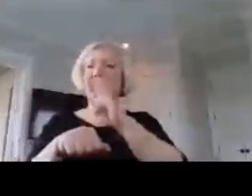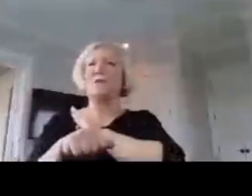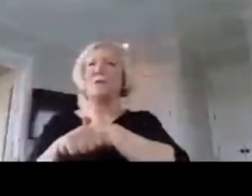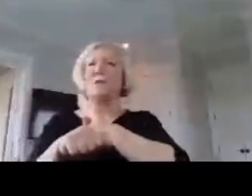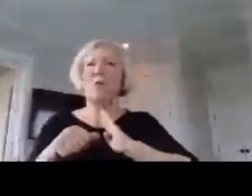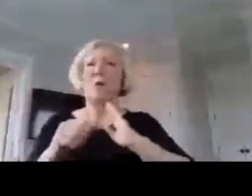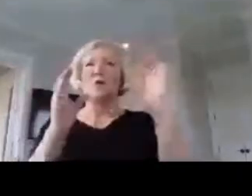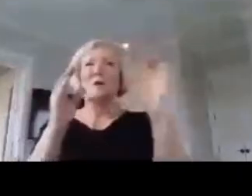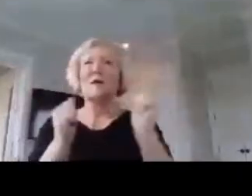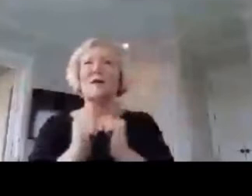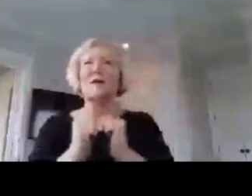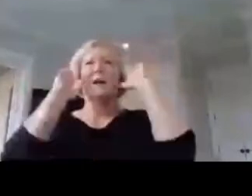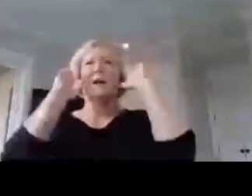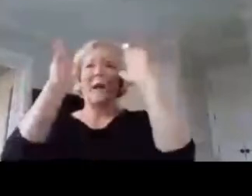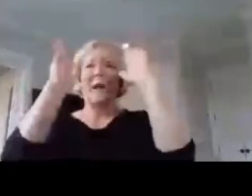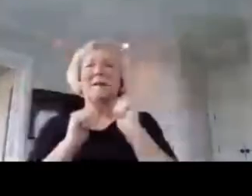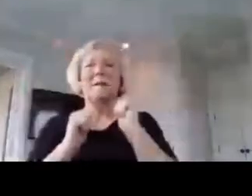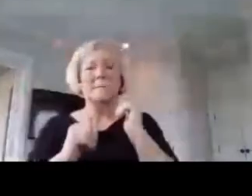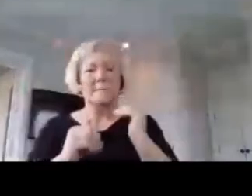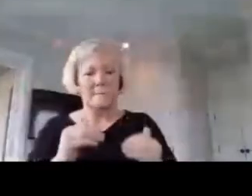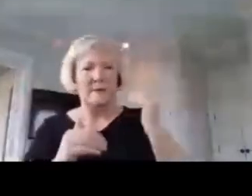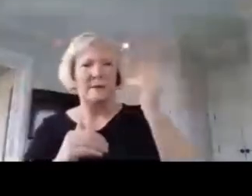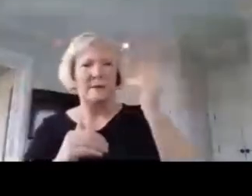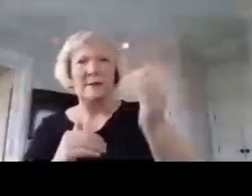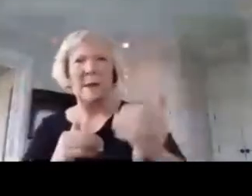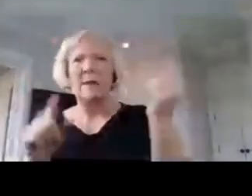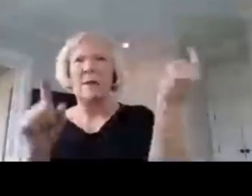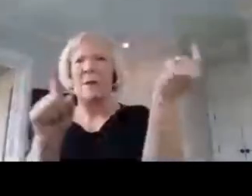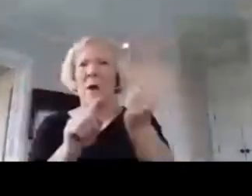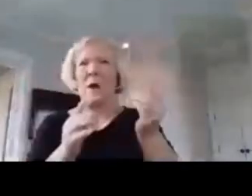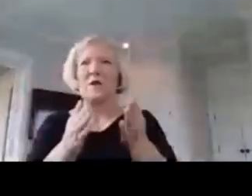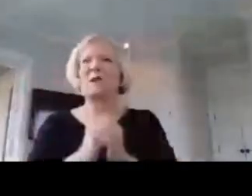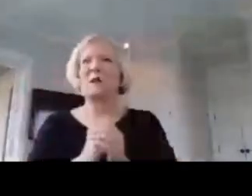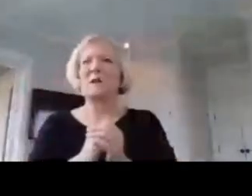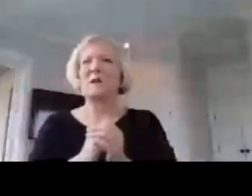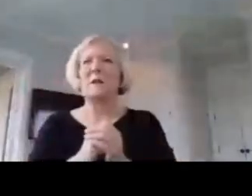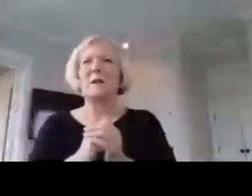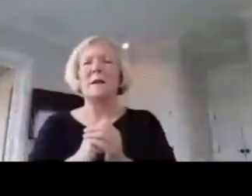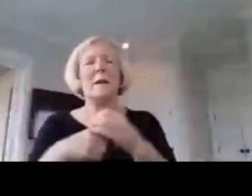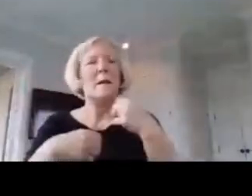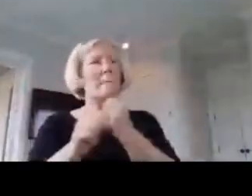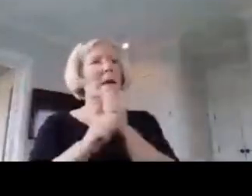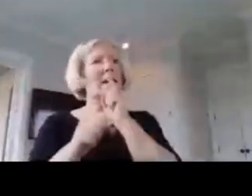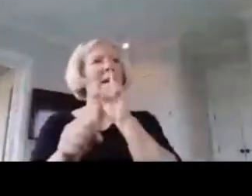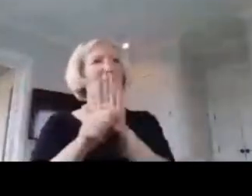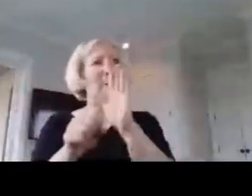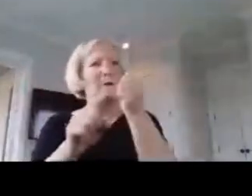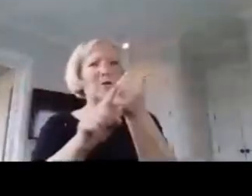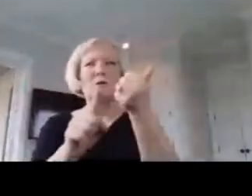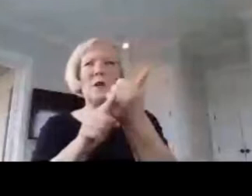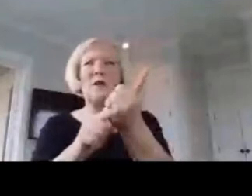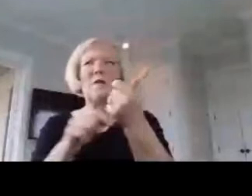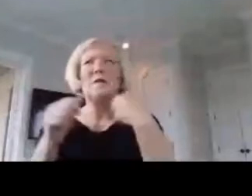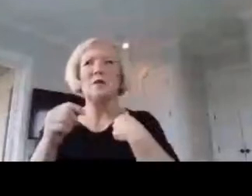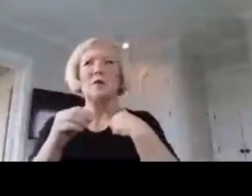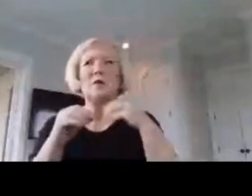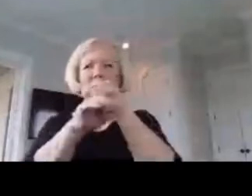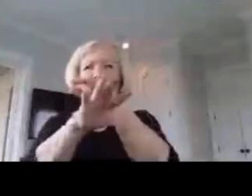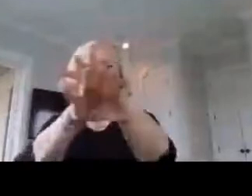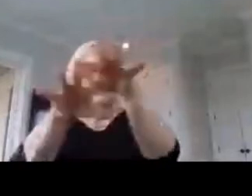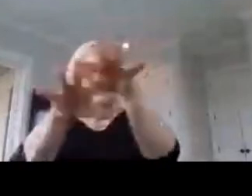excellent step in the right direction. So reground yourself. Make a commitment to spread your instructional expertise.